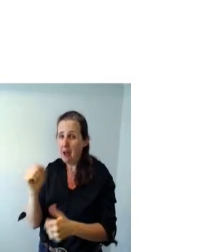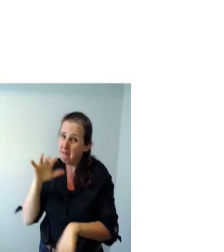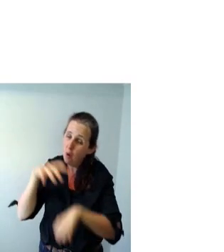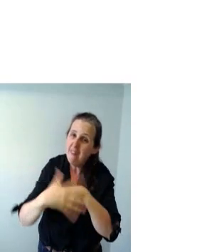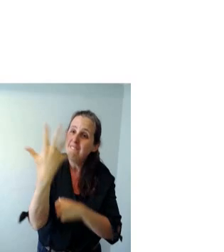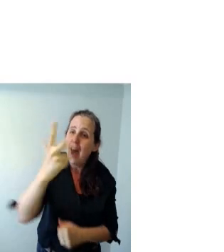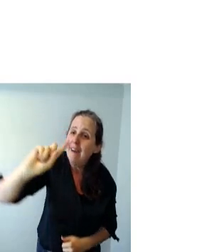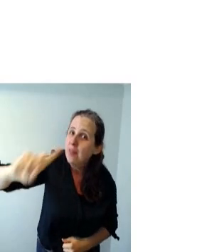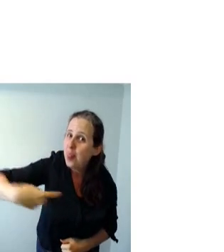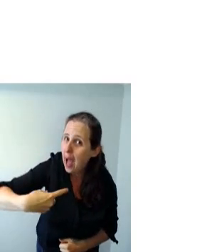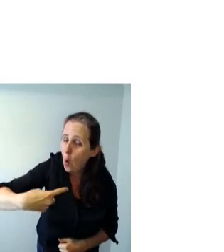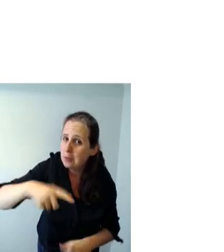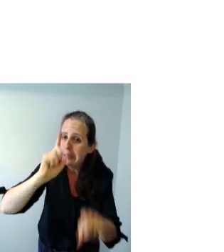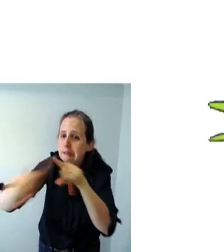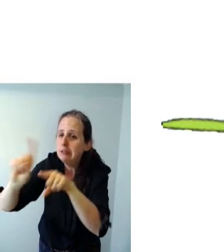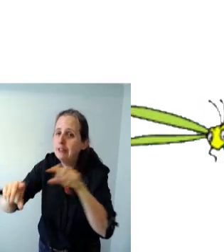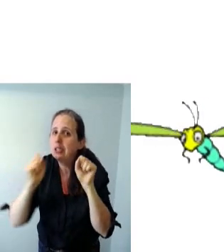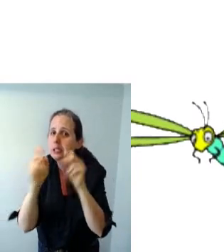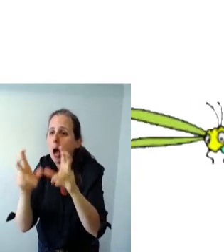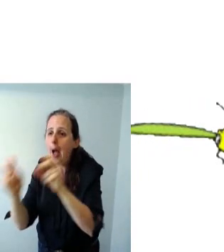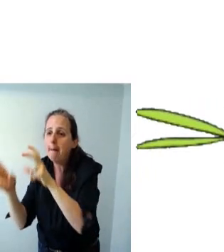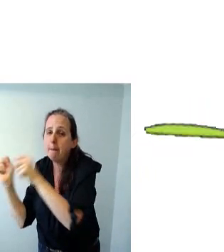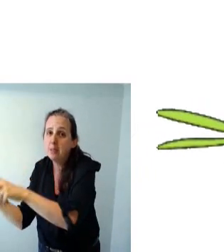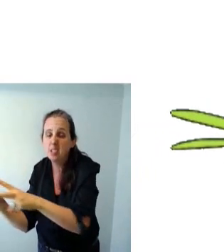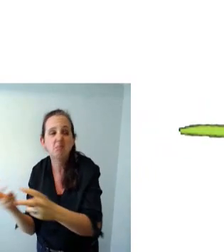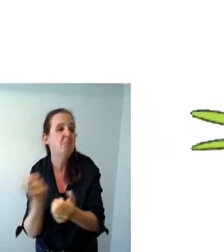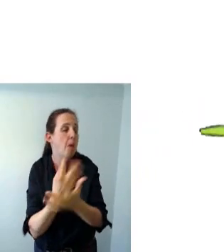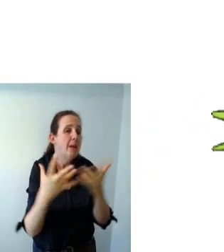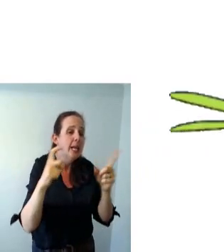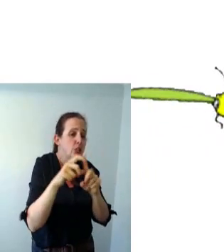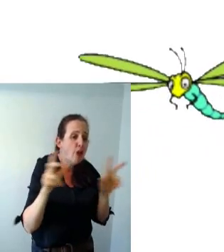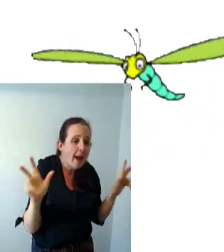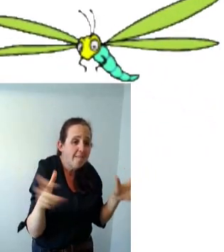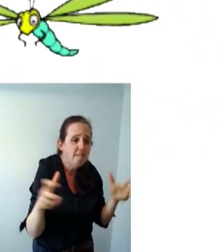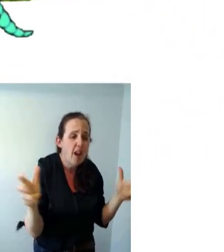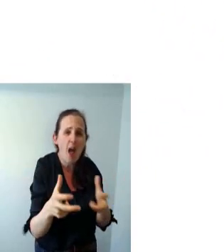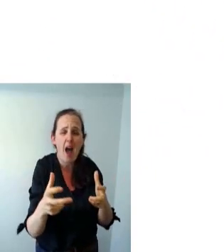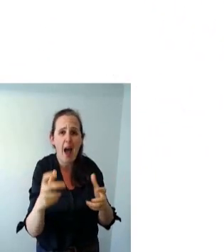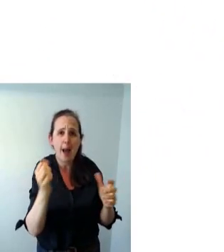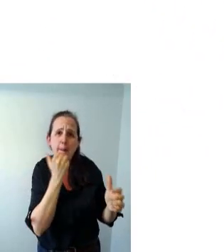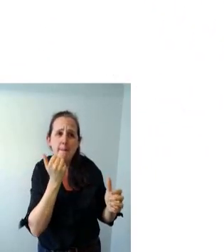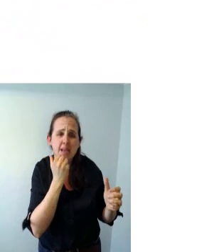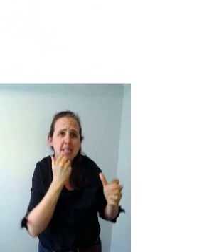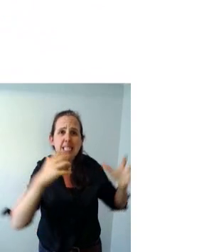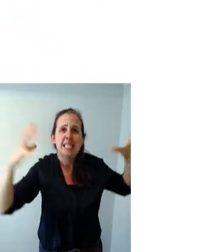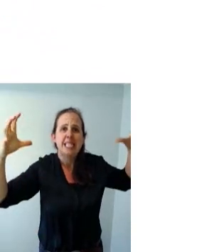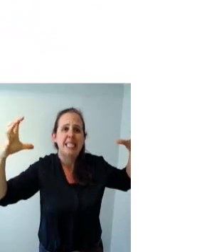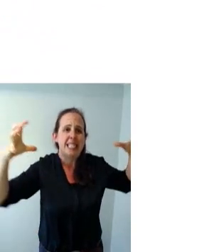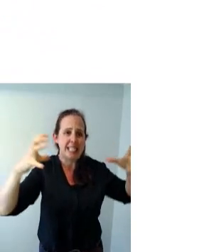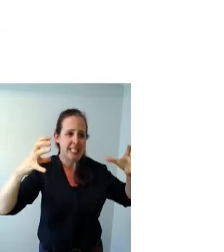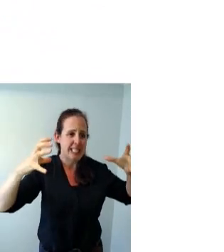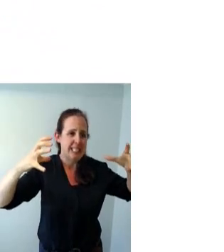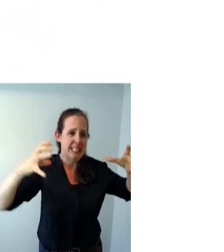many dragonfly and damselfly species are in serious decline many are critically endangered